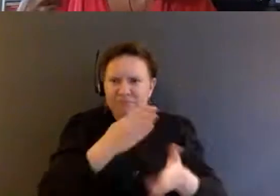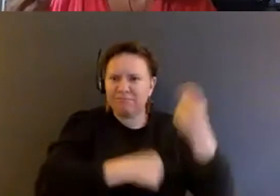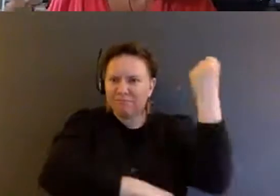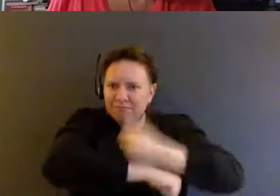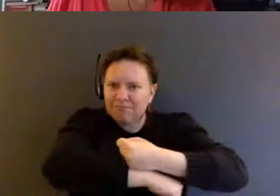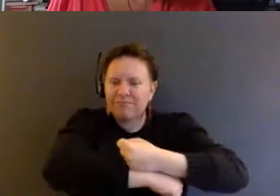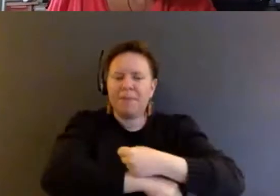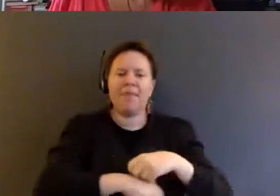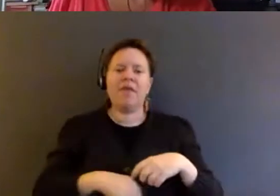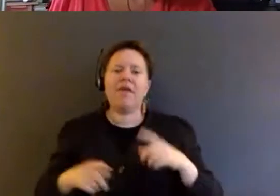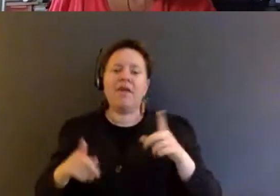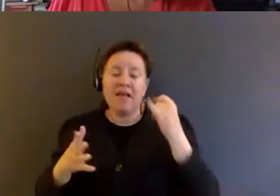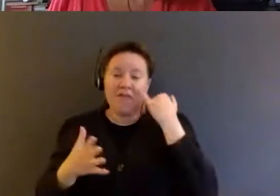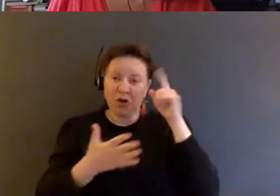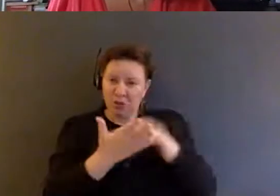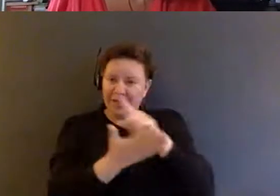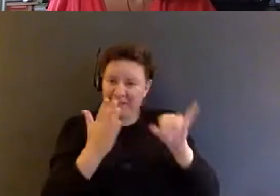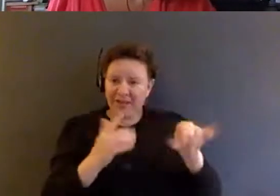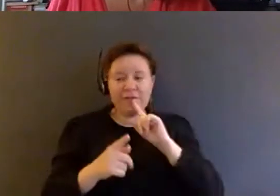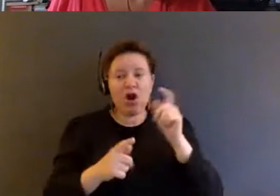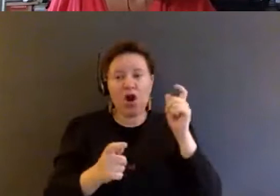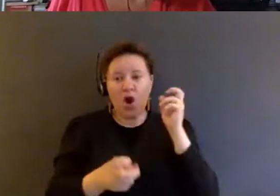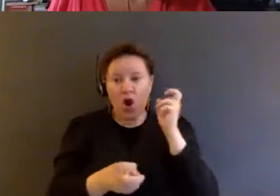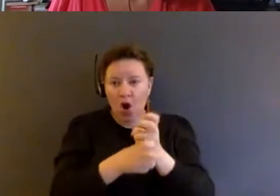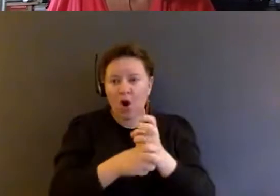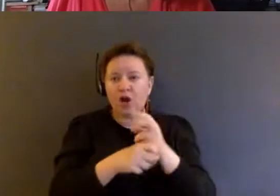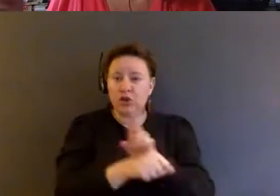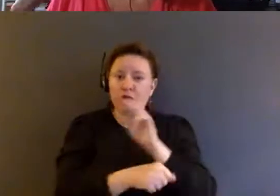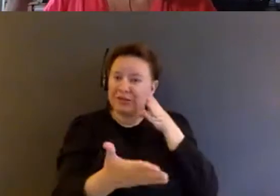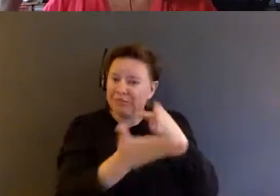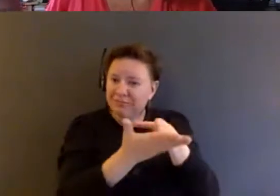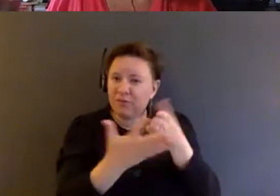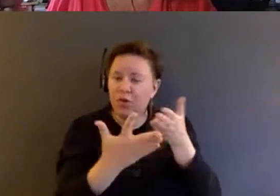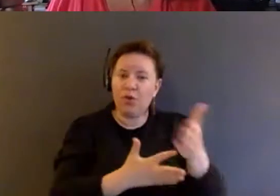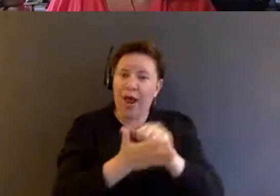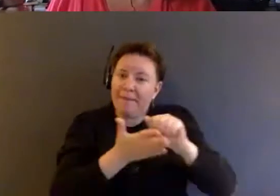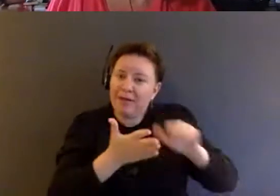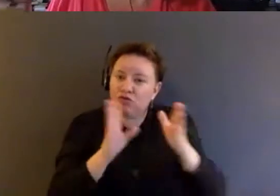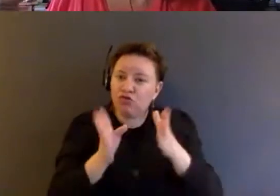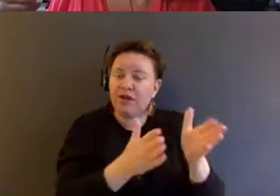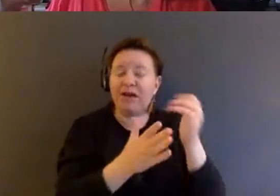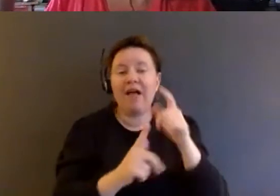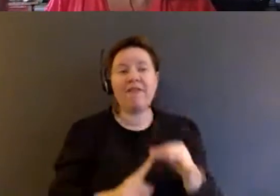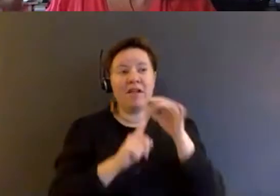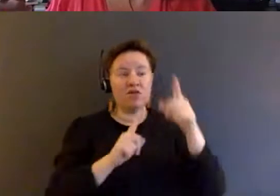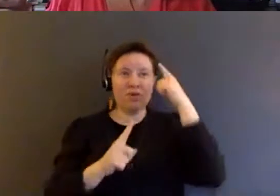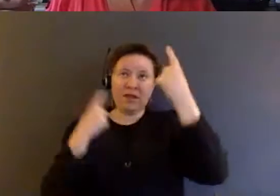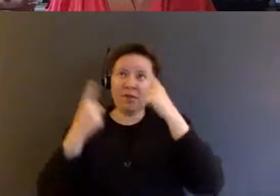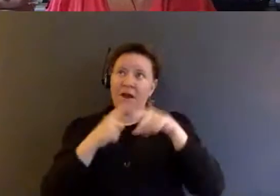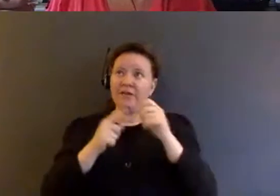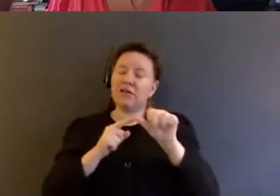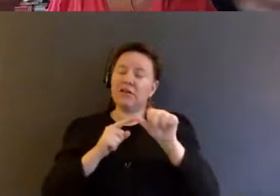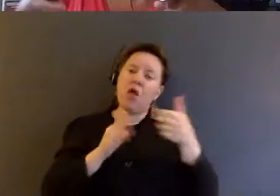it's it's very hard to use it as an abolitionary strategy, unless you think about it as just another way